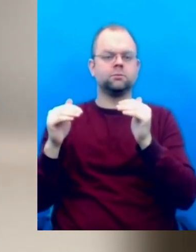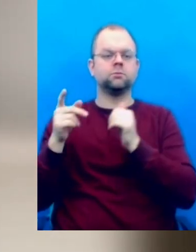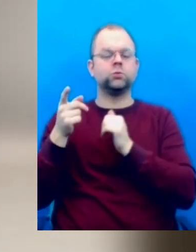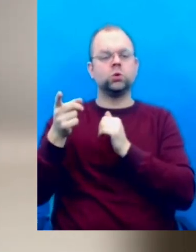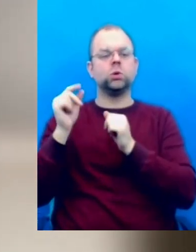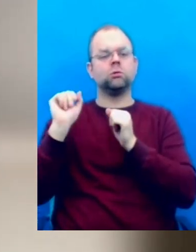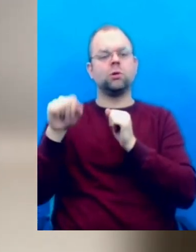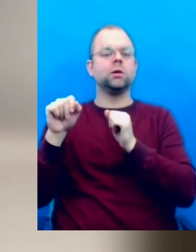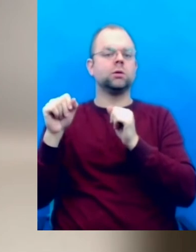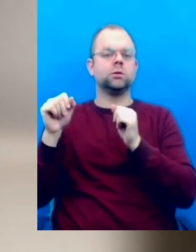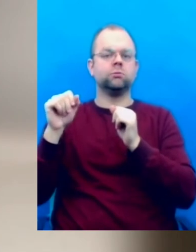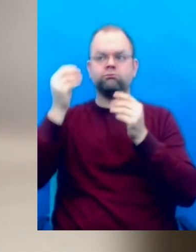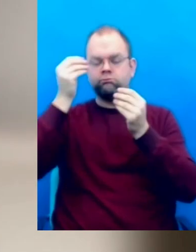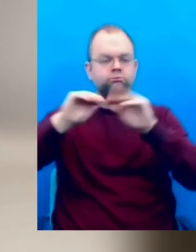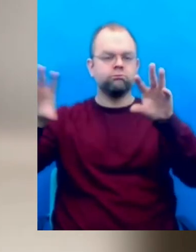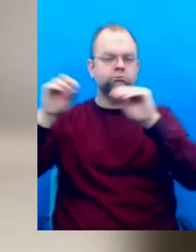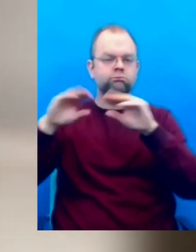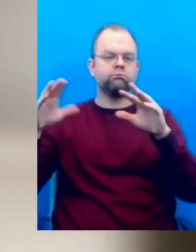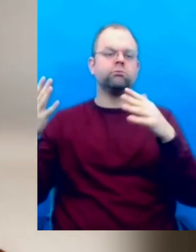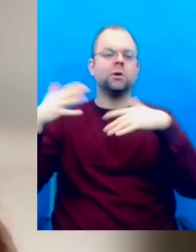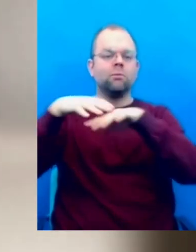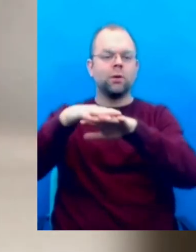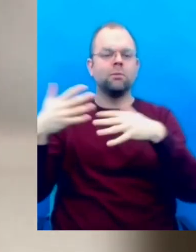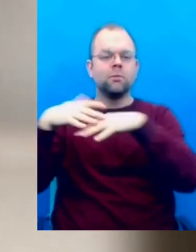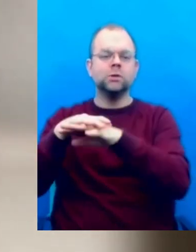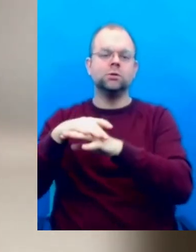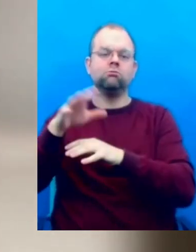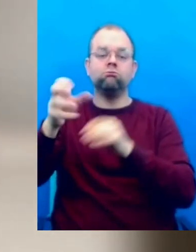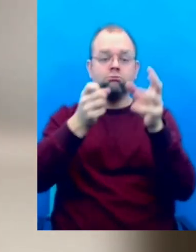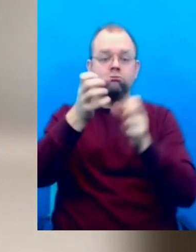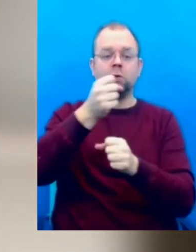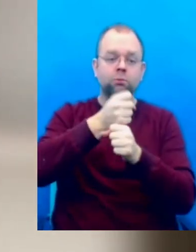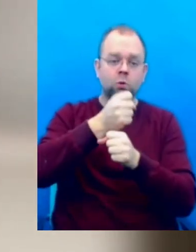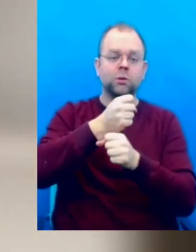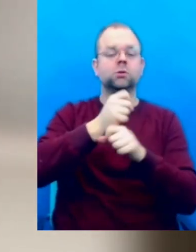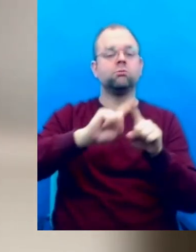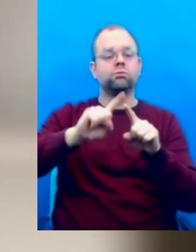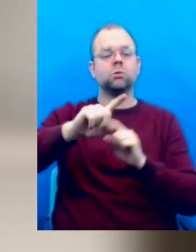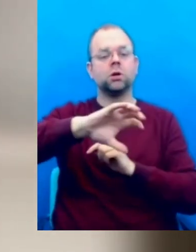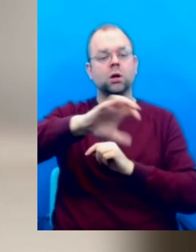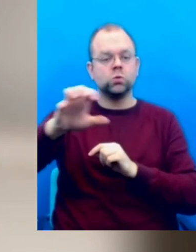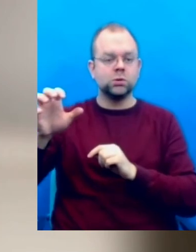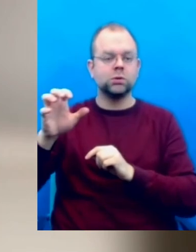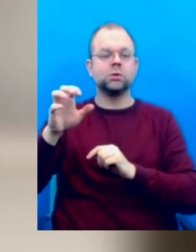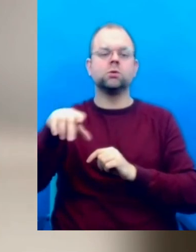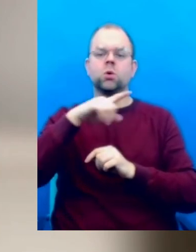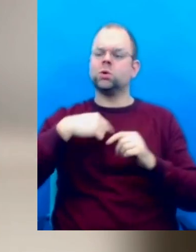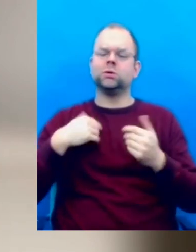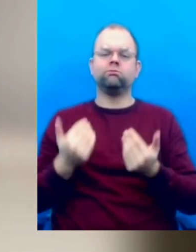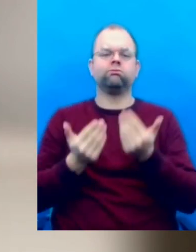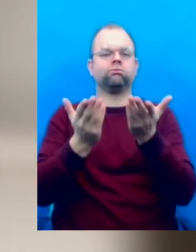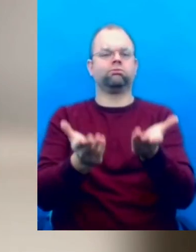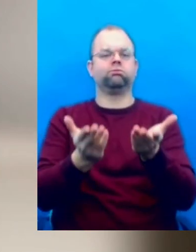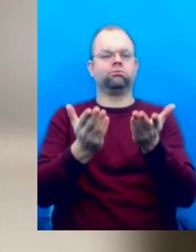ultimately, what we do is we provide a whole package to ensure success for everyone, for every